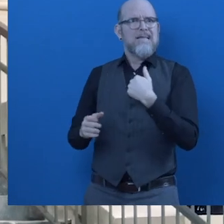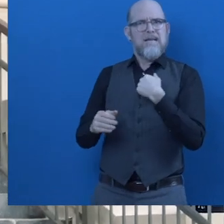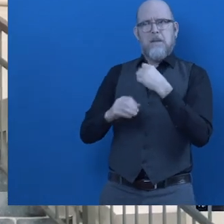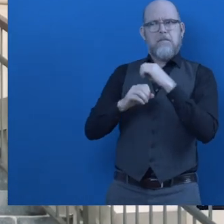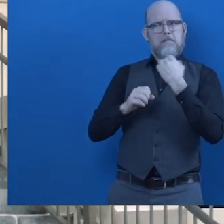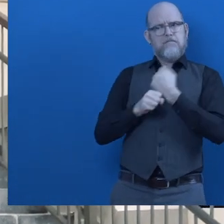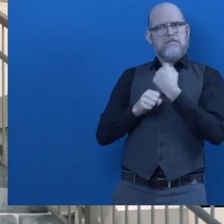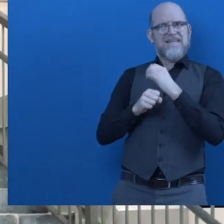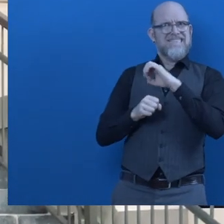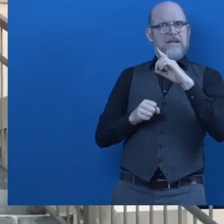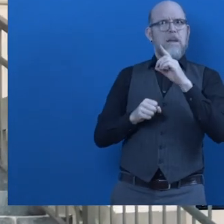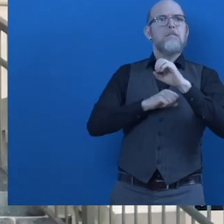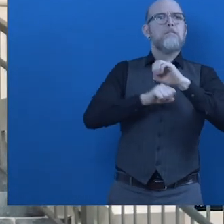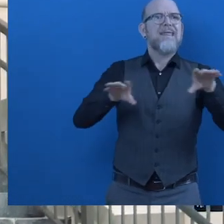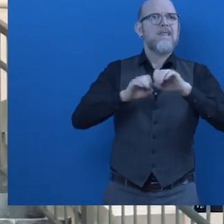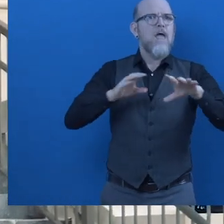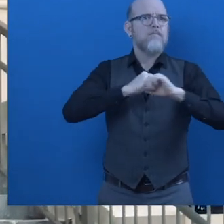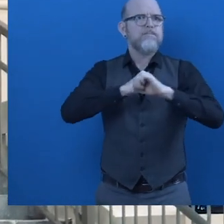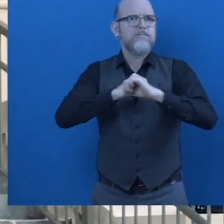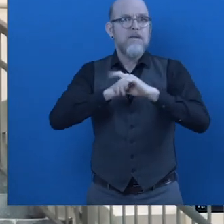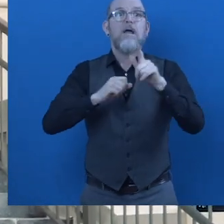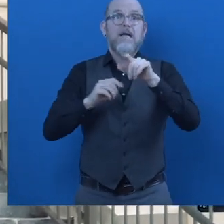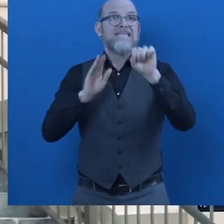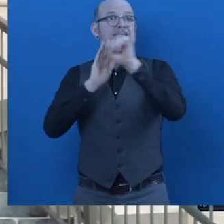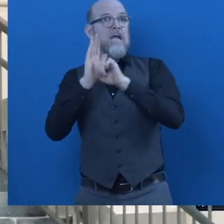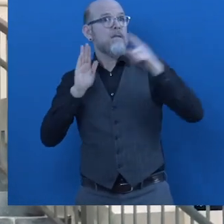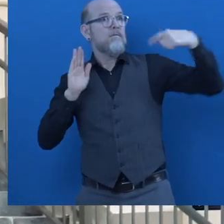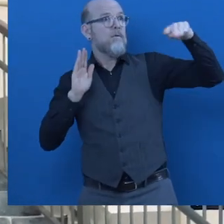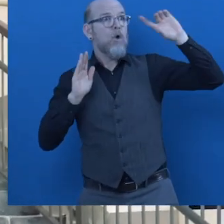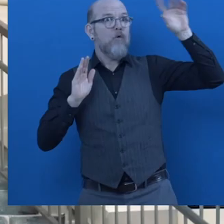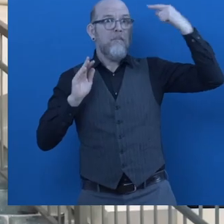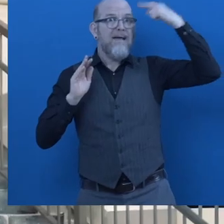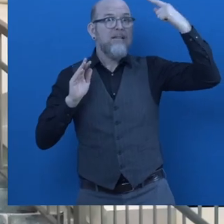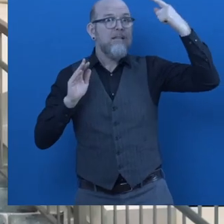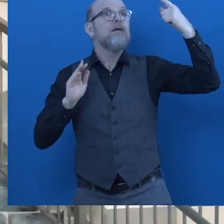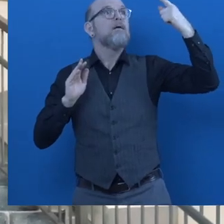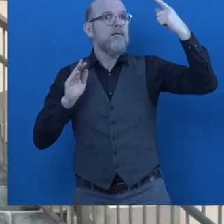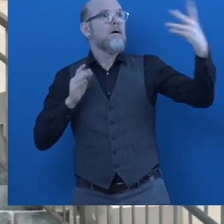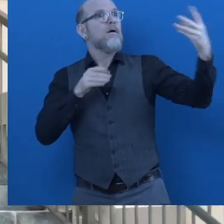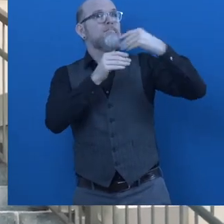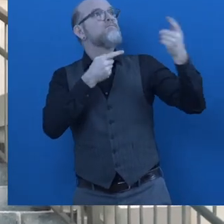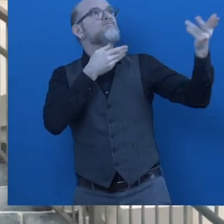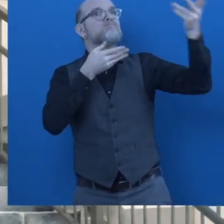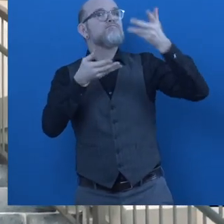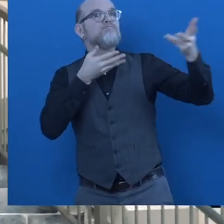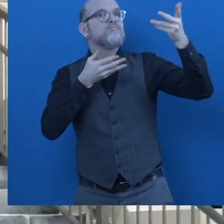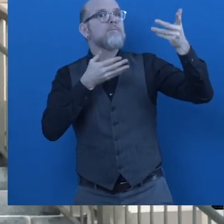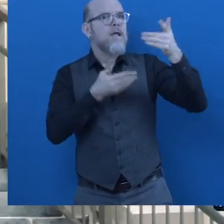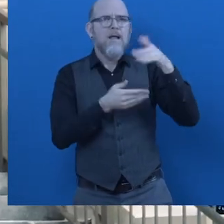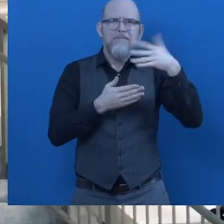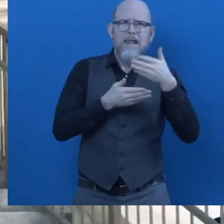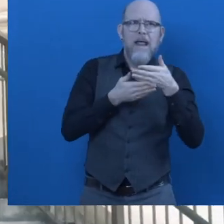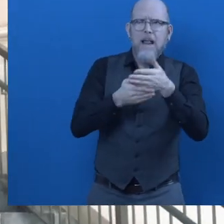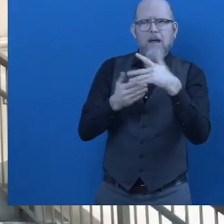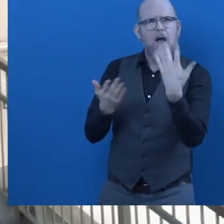leading intermediate organizations whose members are state and local government representatives to ensure policymakers